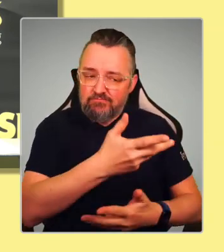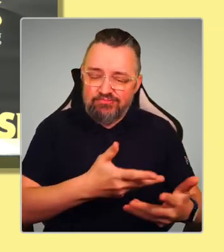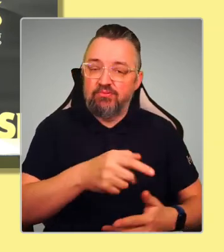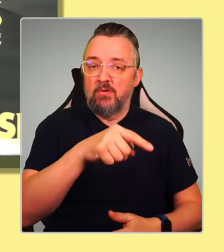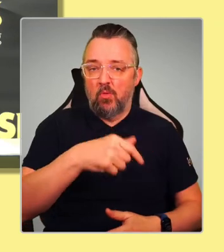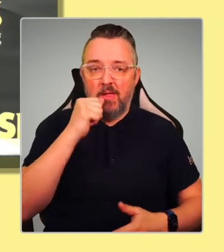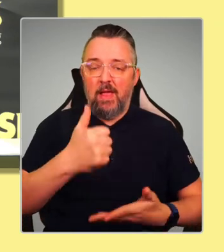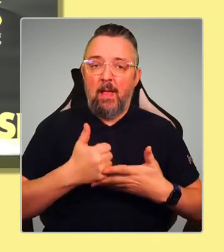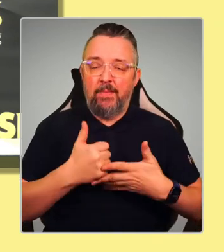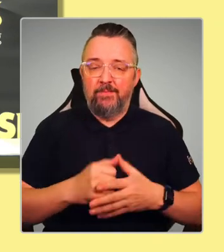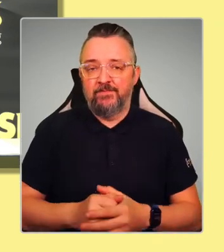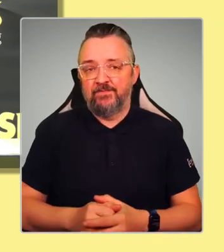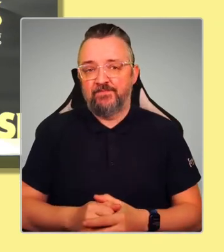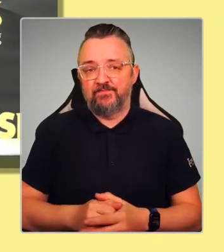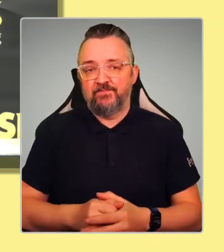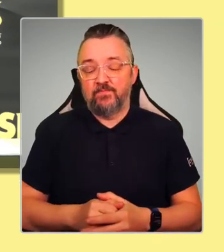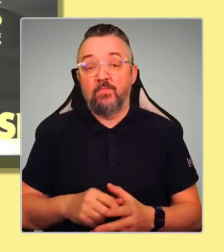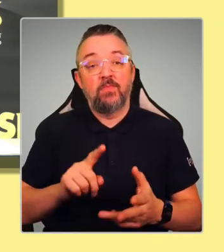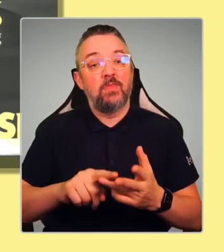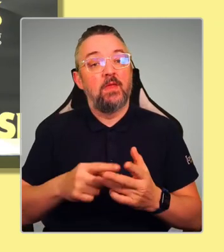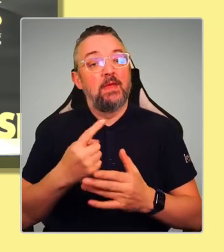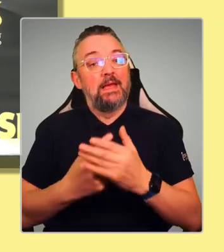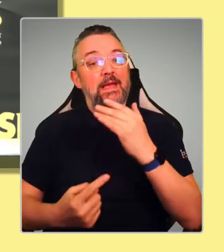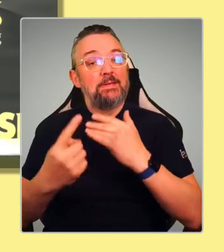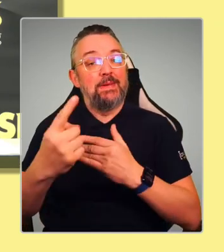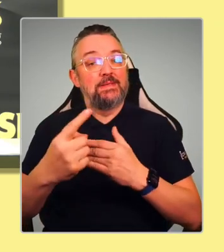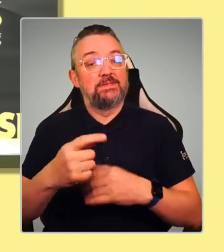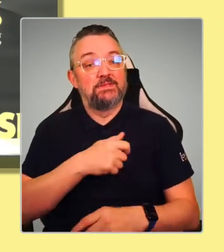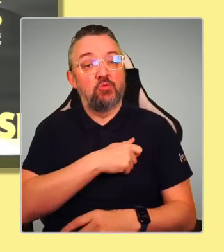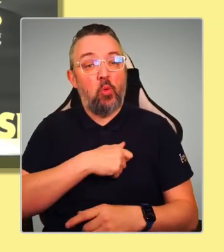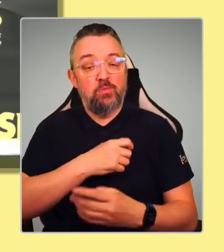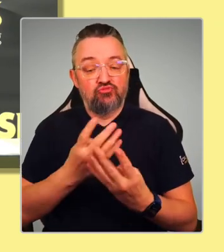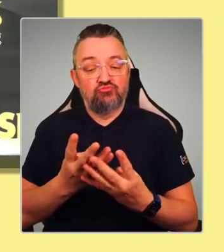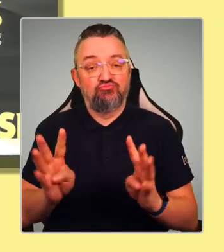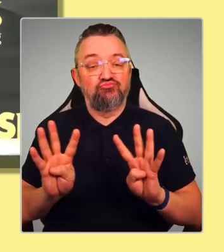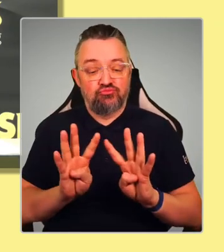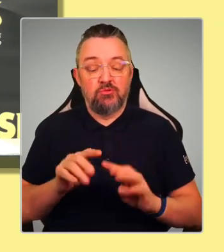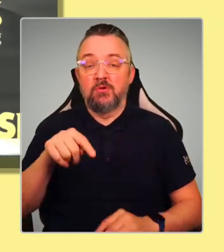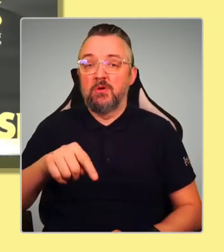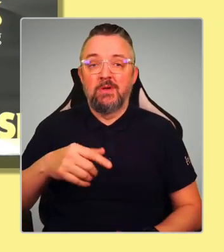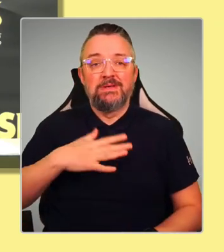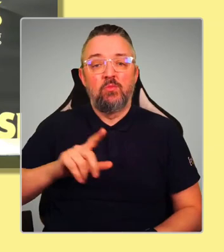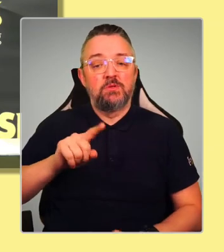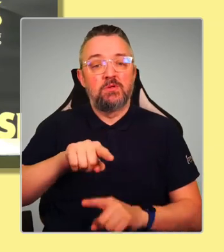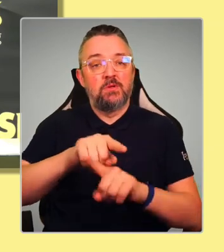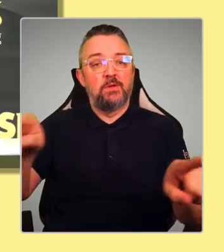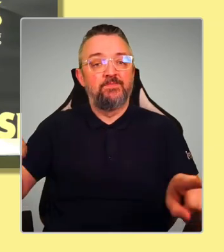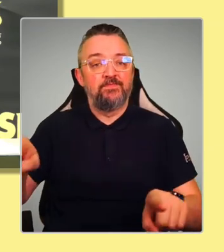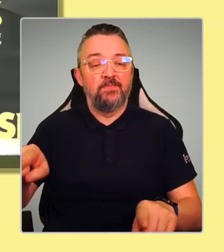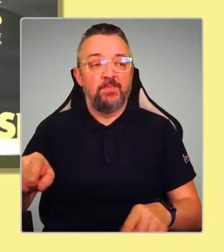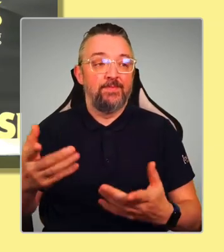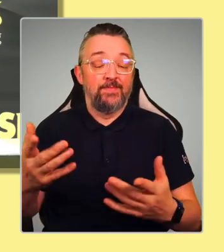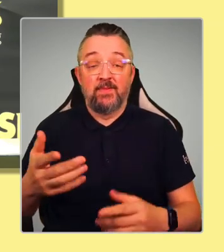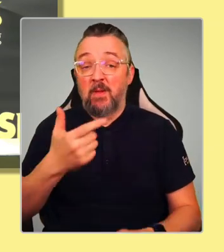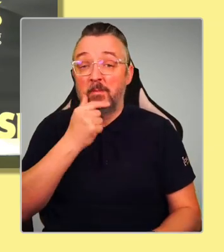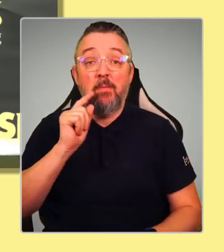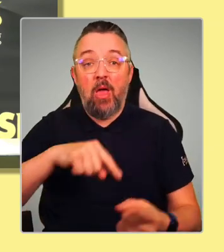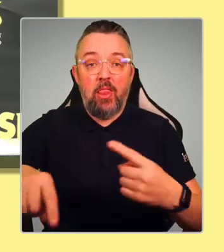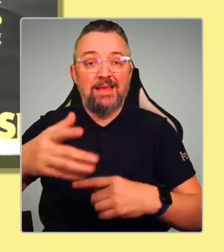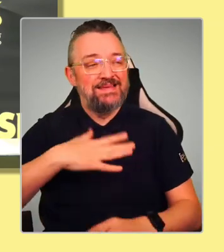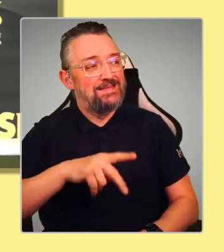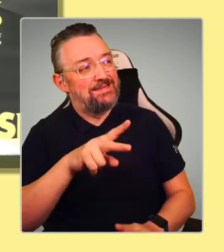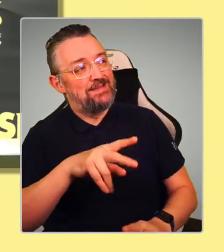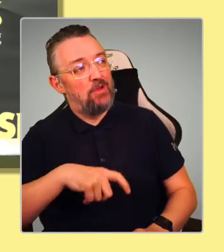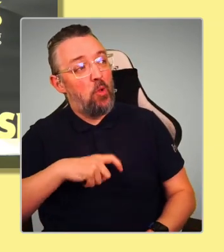Independence Commission. We need to build that confidence in the public. So there are lots of people out there, I think, that wanted to vote Yes last time around.